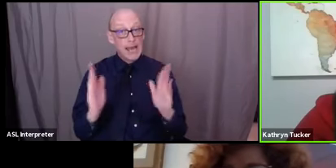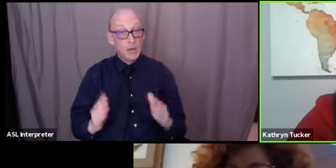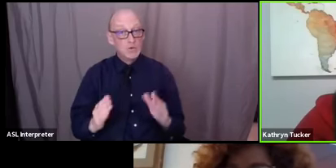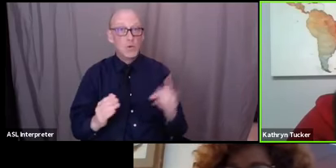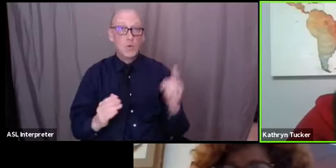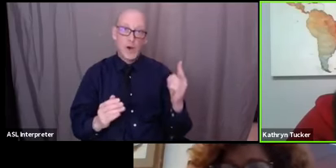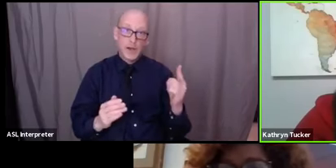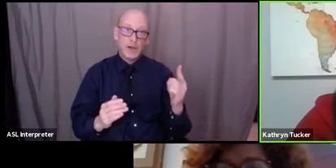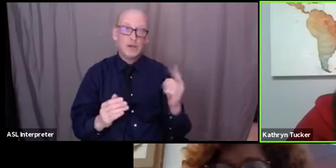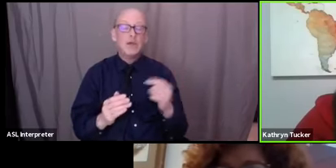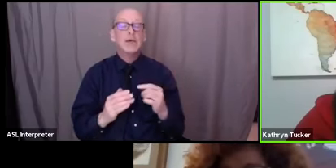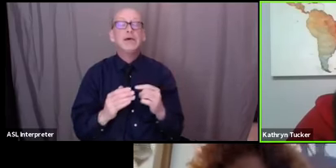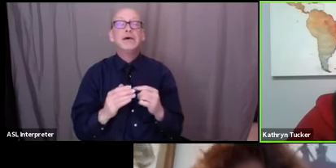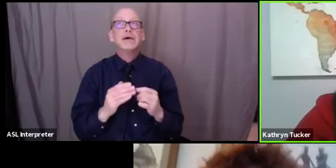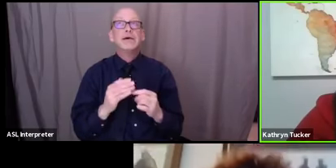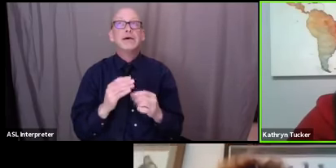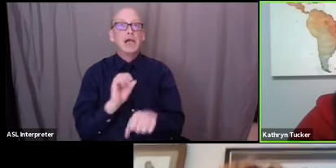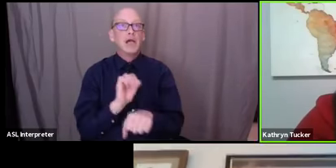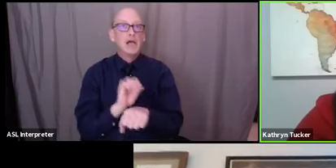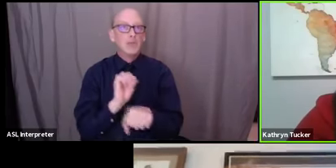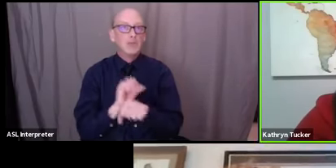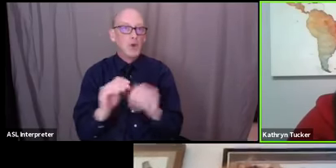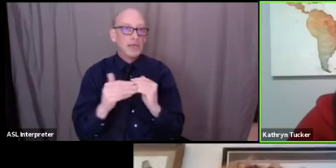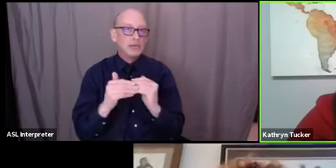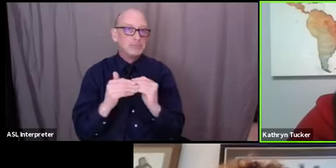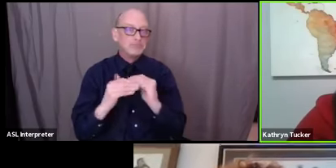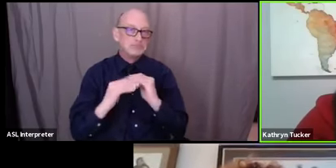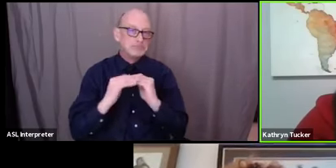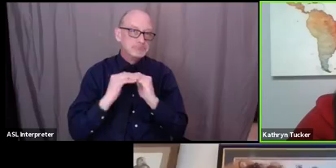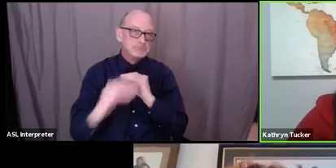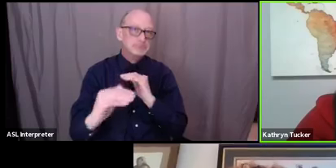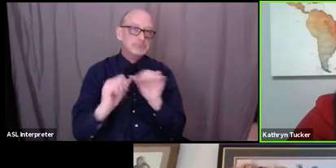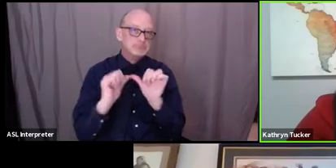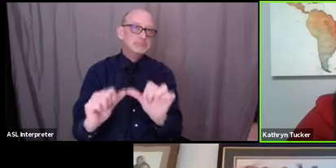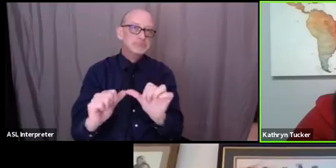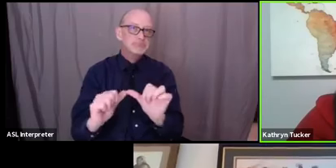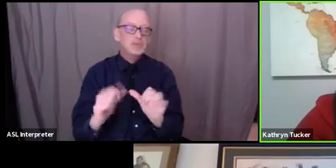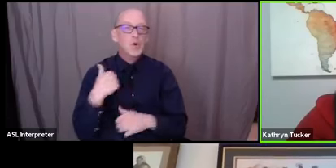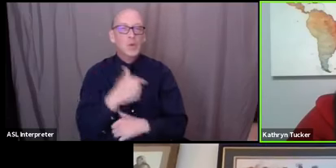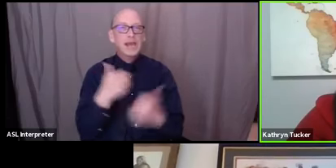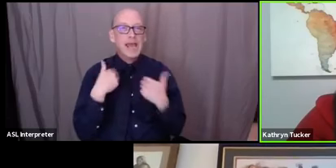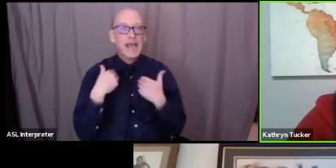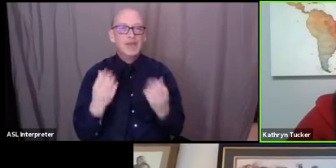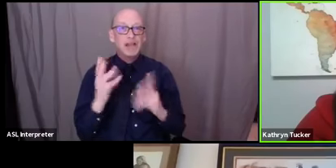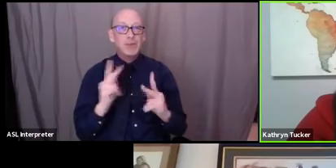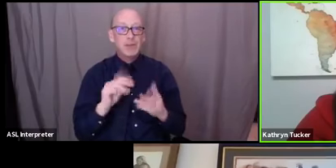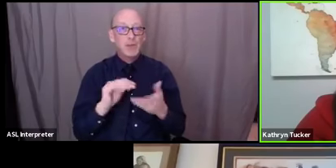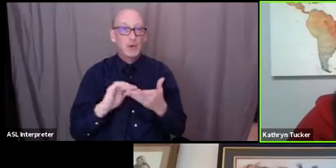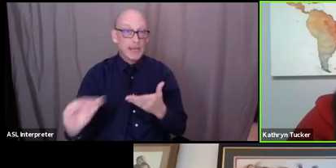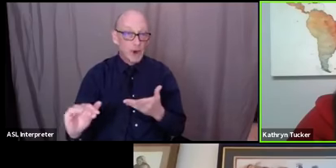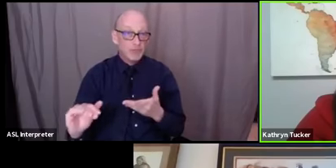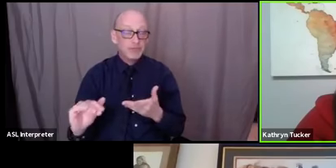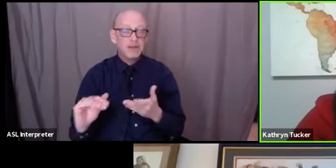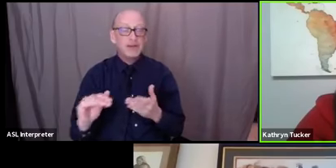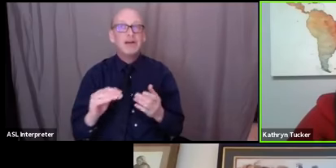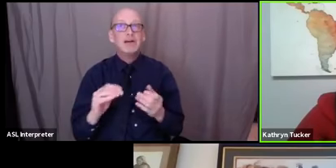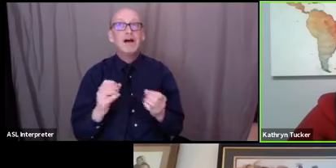one is uh consistent employment right so we've got hundreds of thousands of people who are laid off and a lot of our program